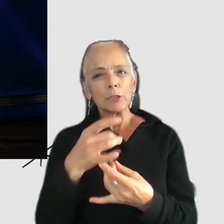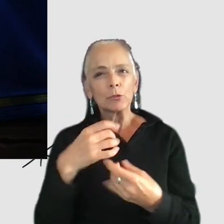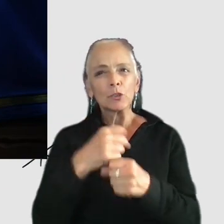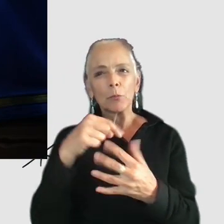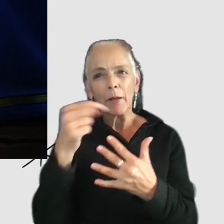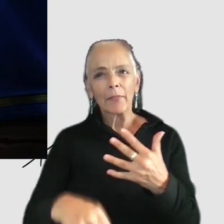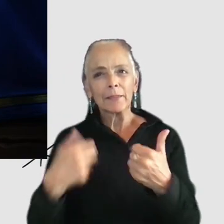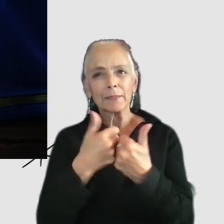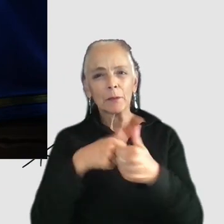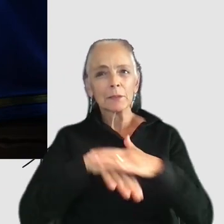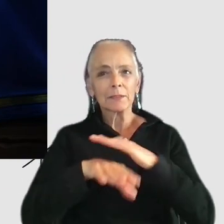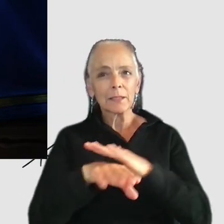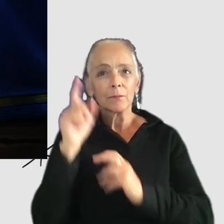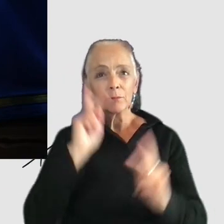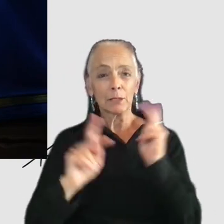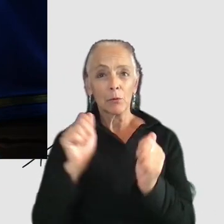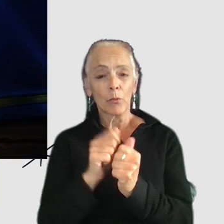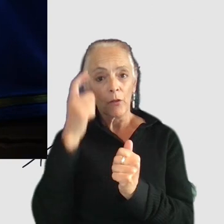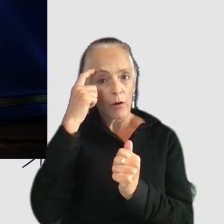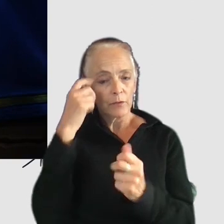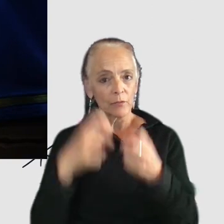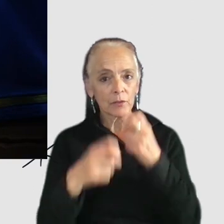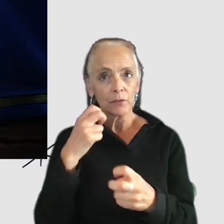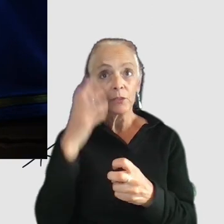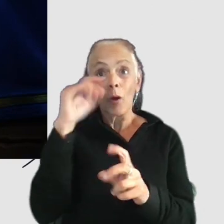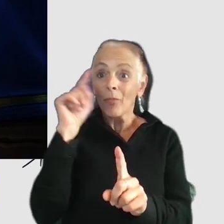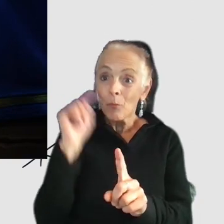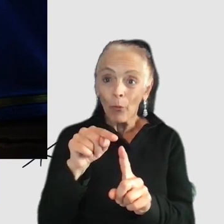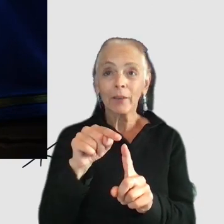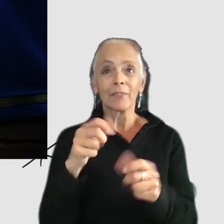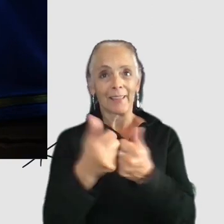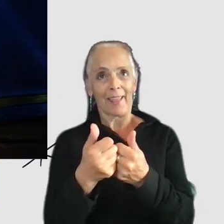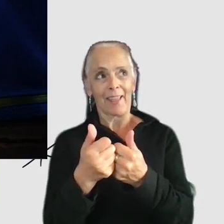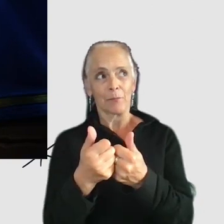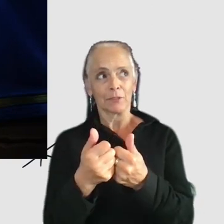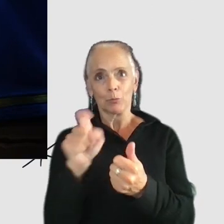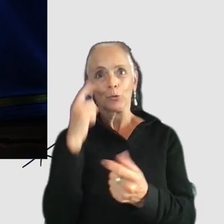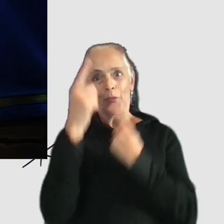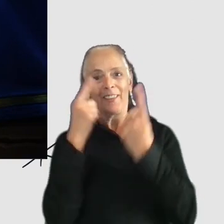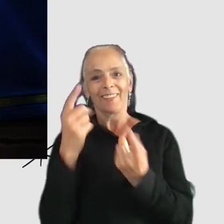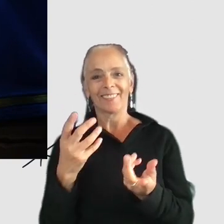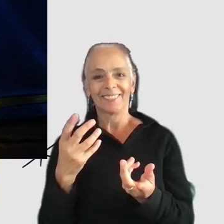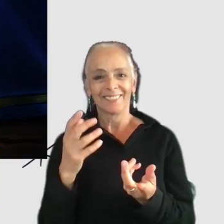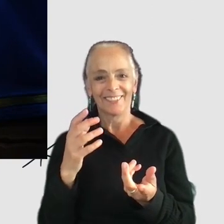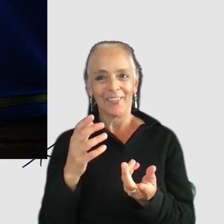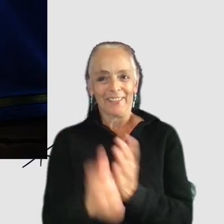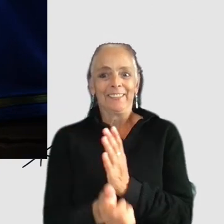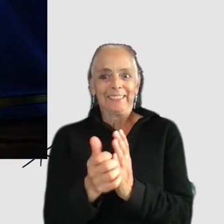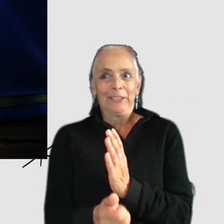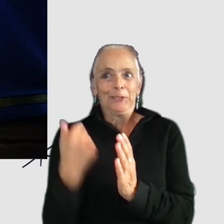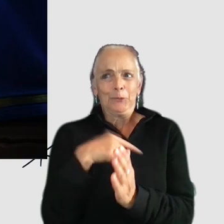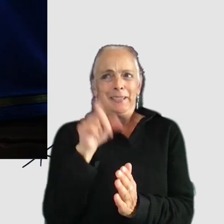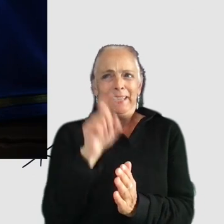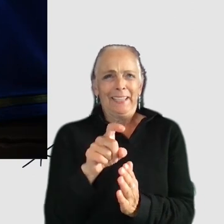games accessible to people with cognitive difficulties when the whole point of the game is to think. So those are the skills that we're relying on, how do we